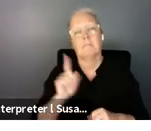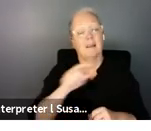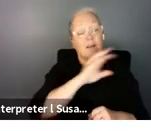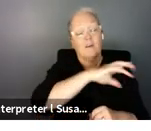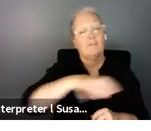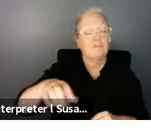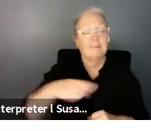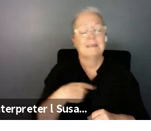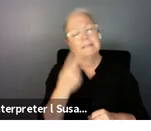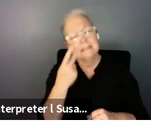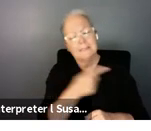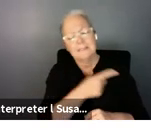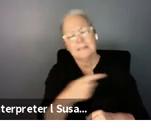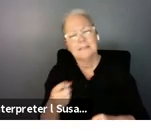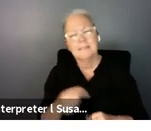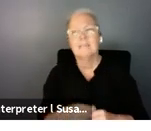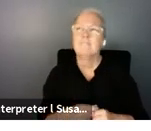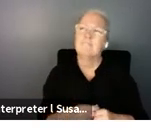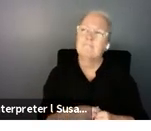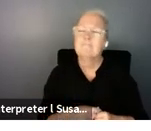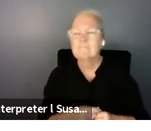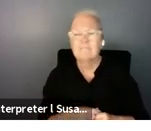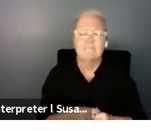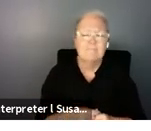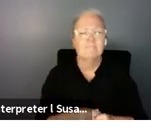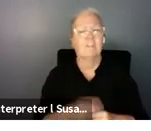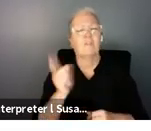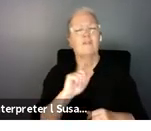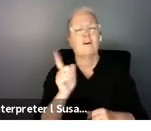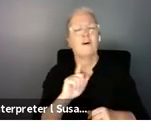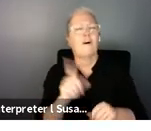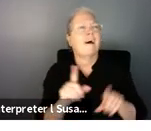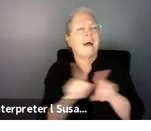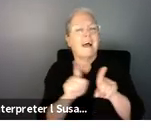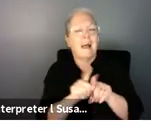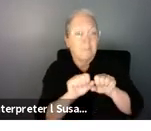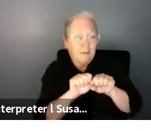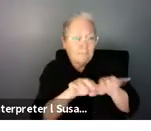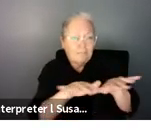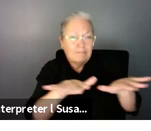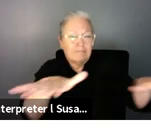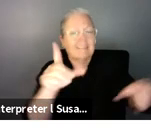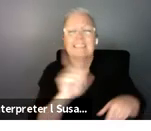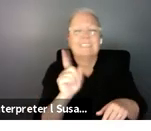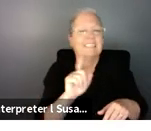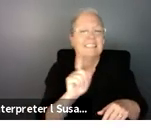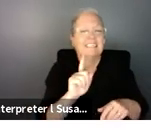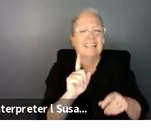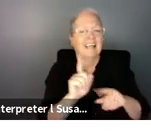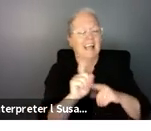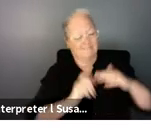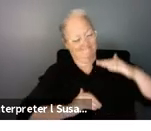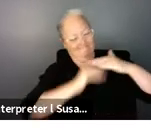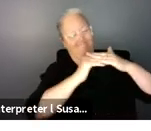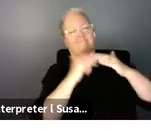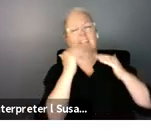sort of um a lack of coverage of the services and as you'll have seen from the benefit packages they are quite limited you know the adequacy